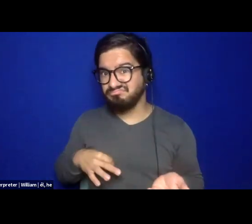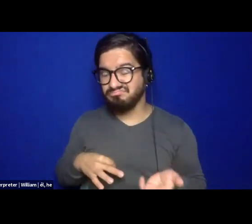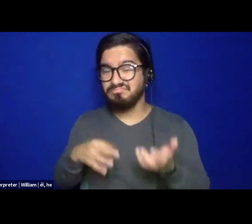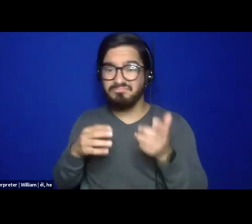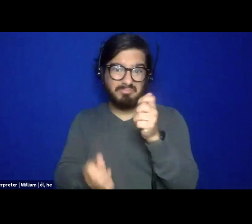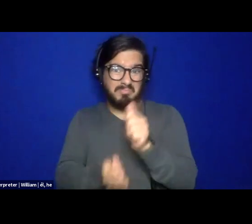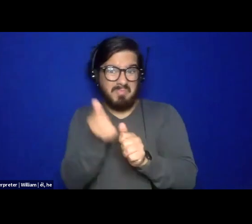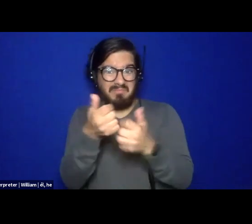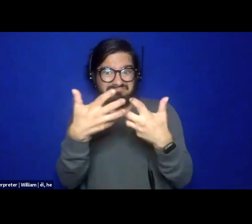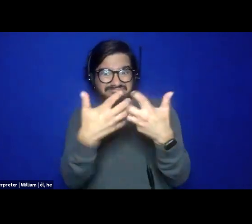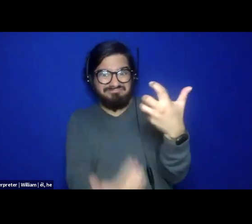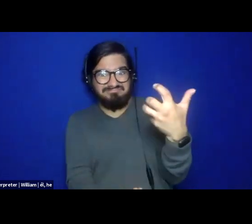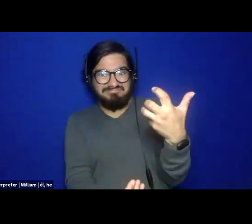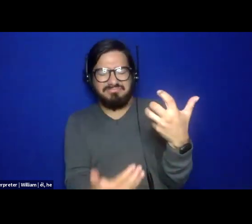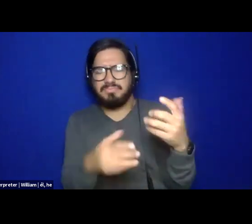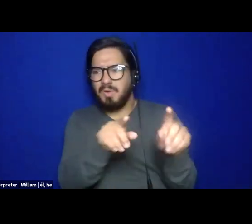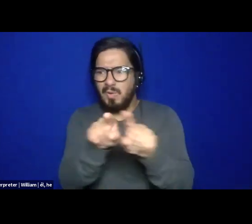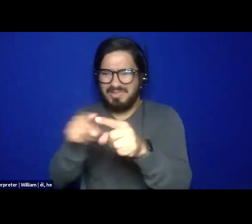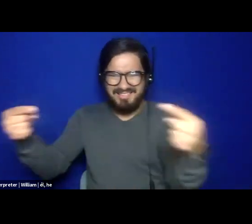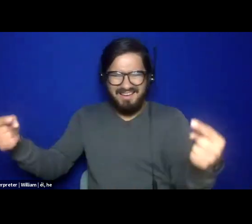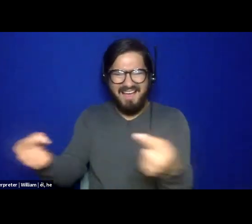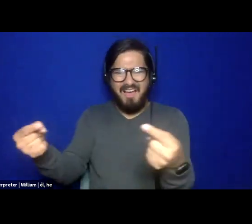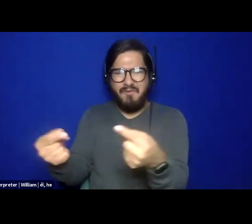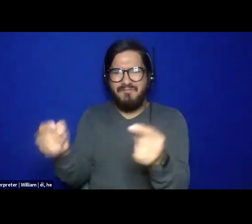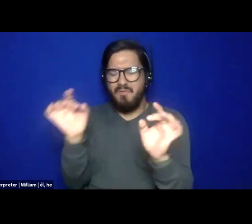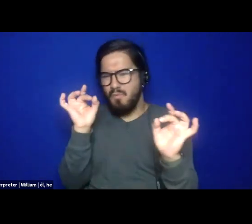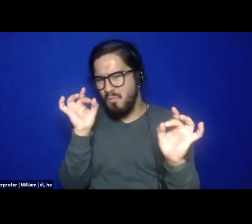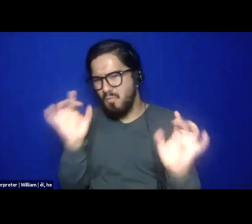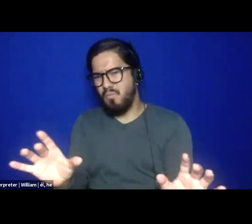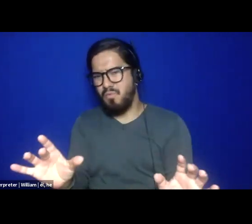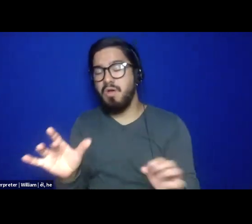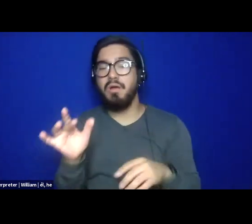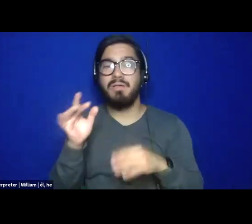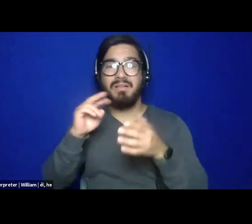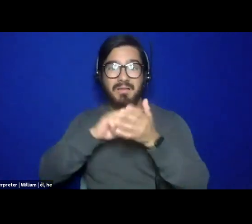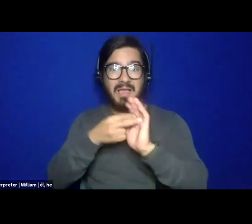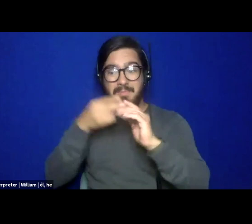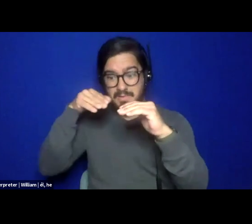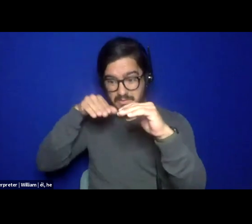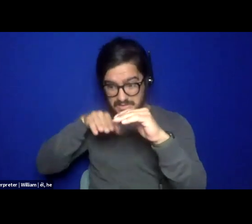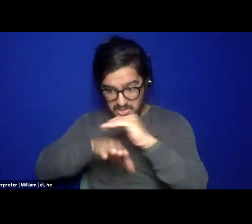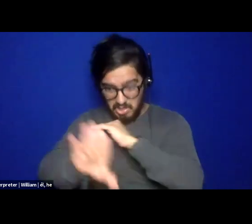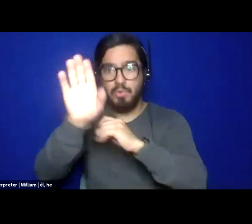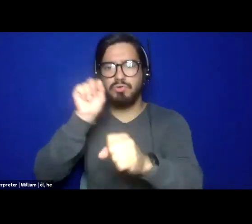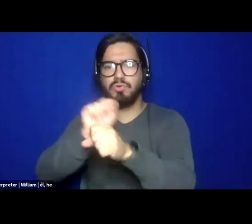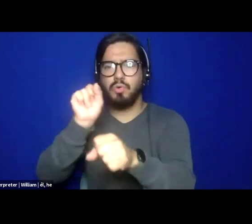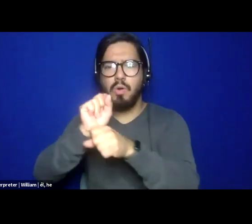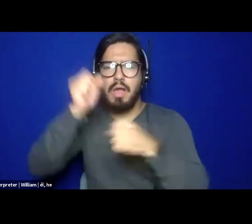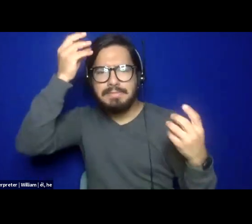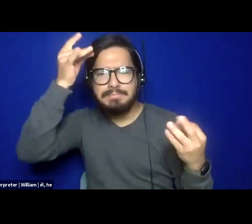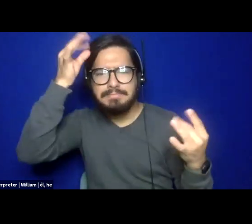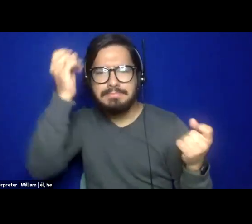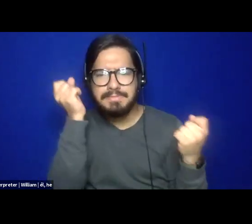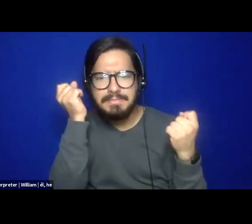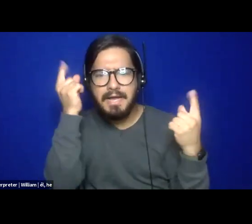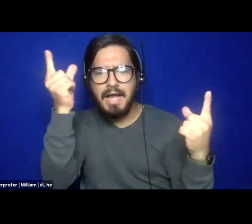and at worst harmful. And so going in with a critical mind and going in with a deep understanding that like